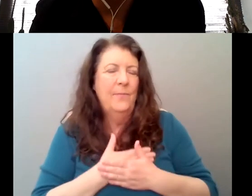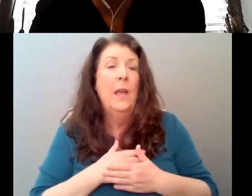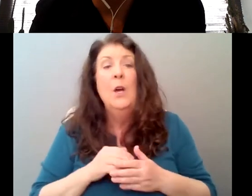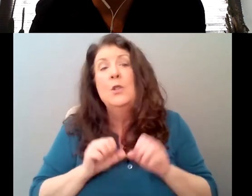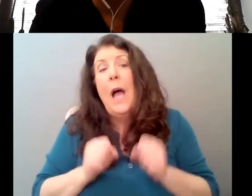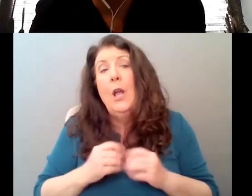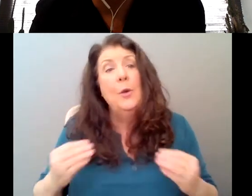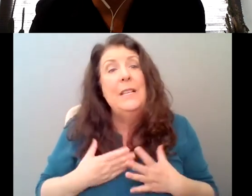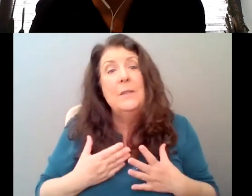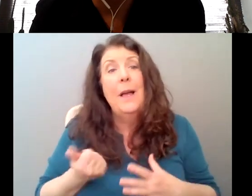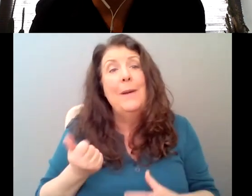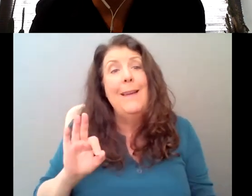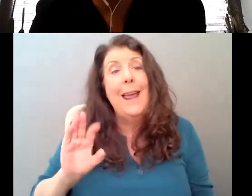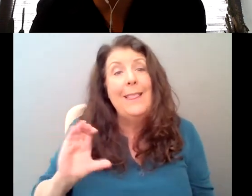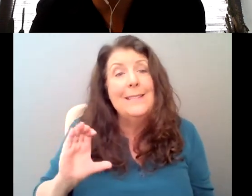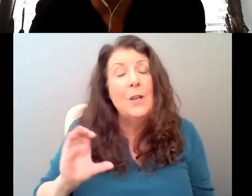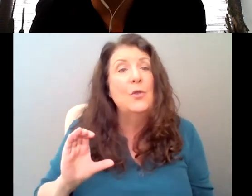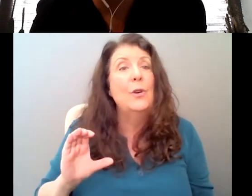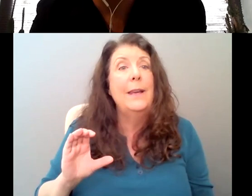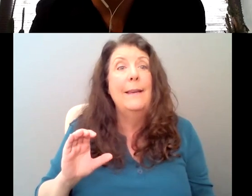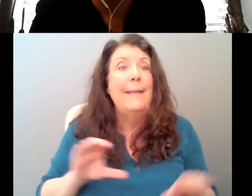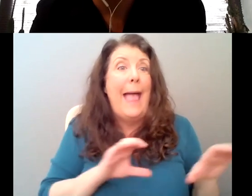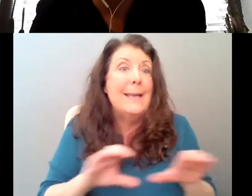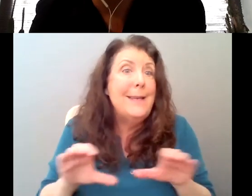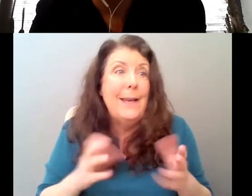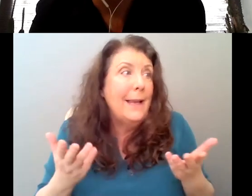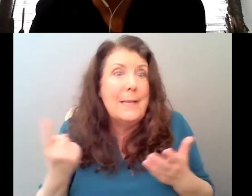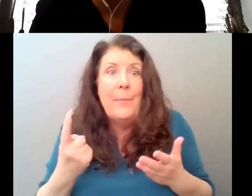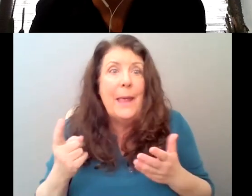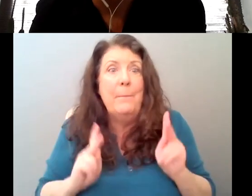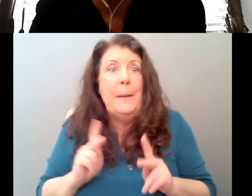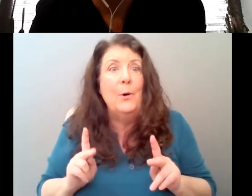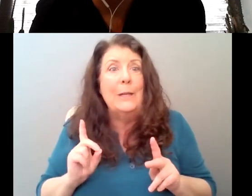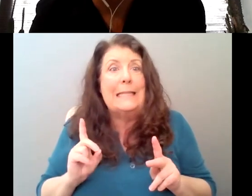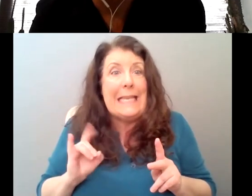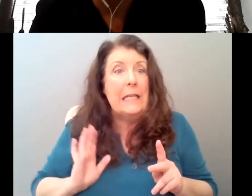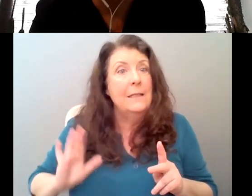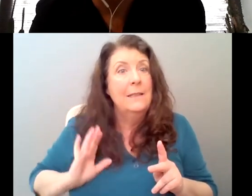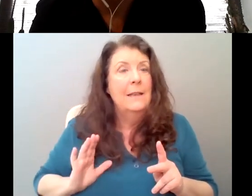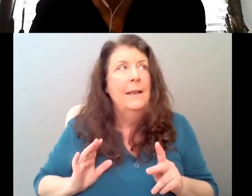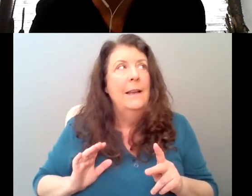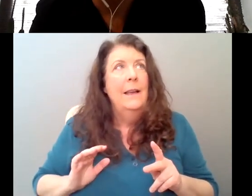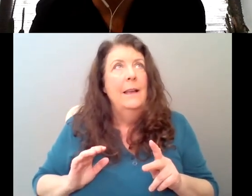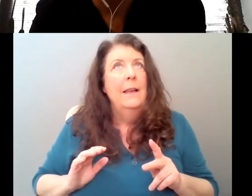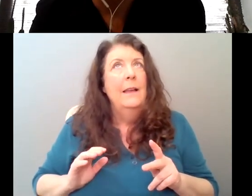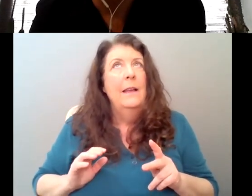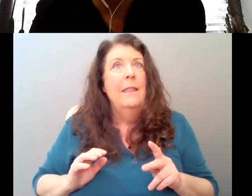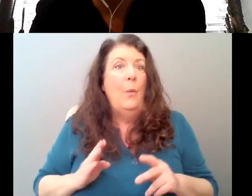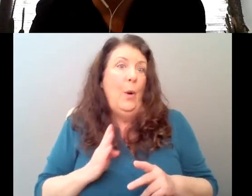something, something that I just really would never otherwise get the opportunity to see. I mean, um, uh,